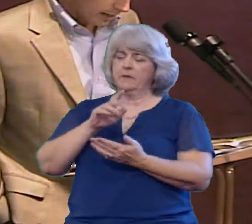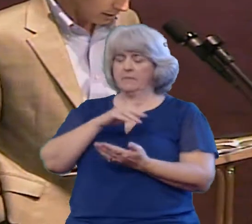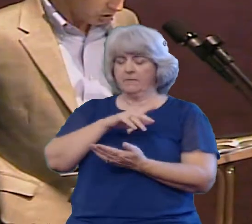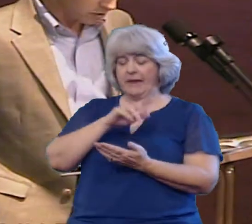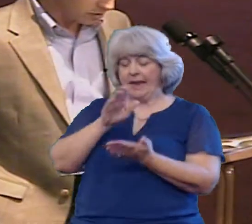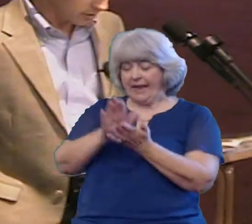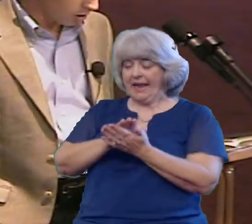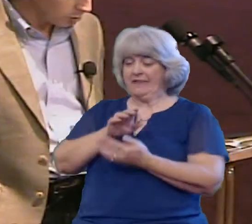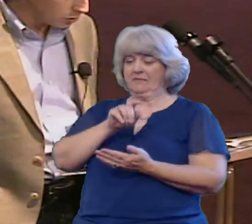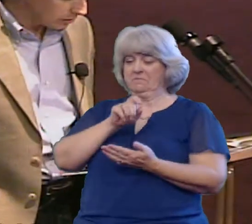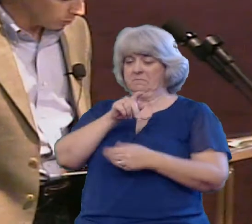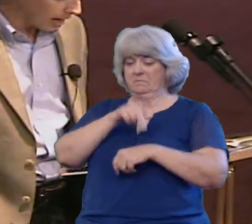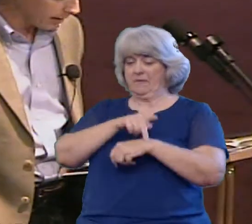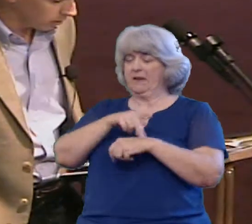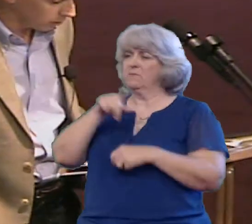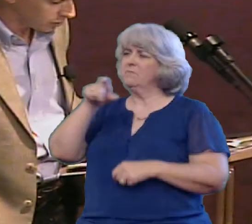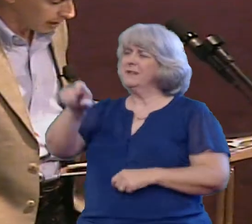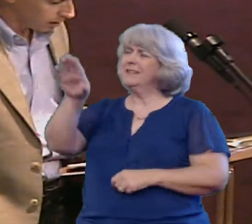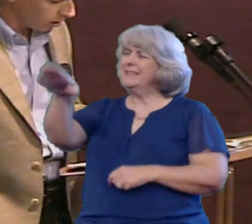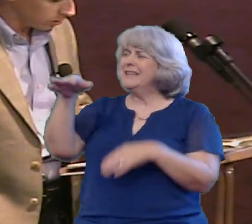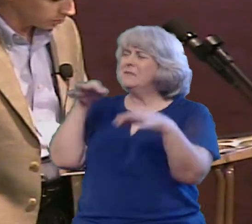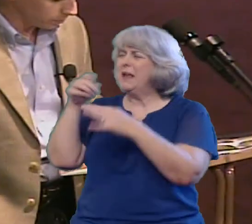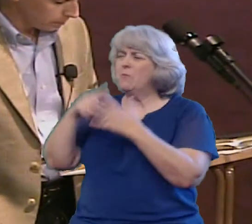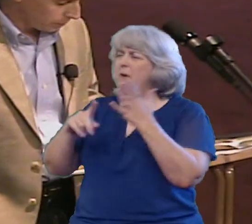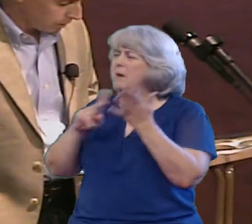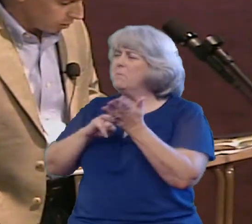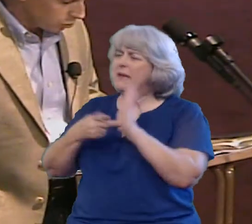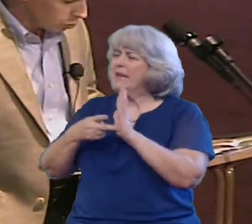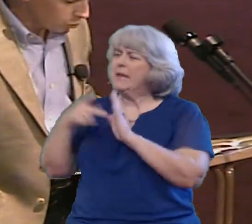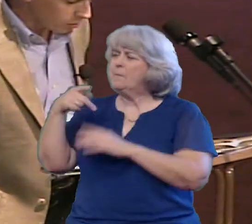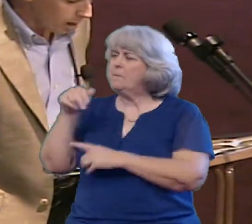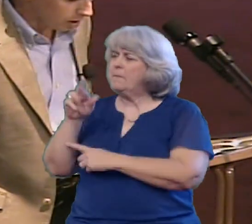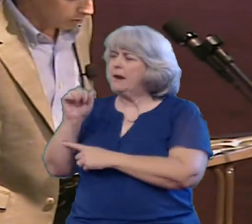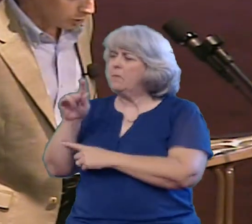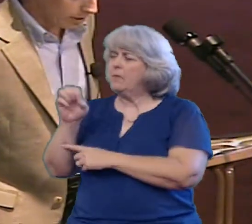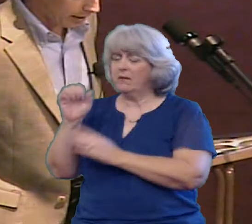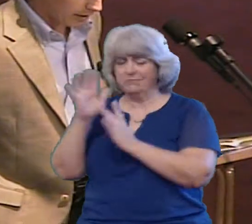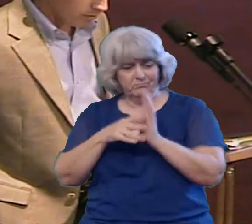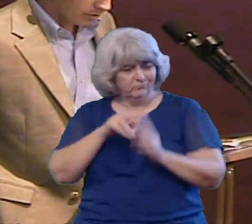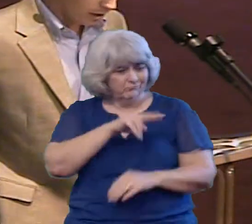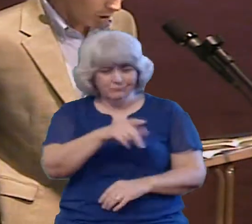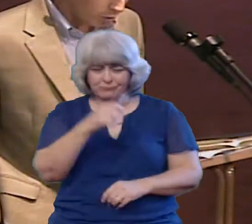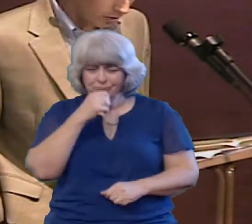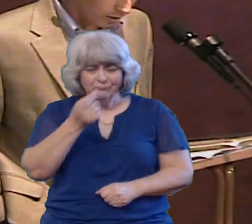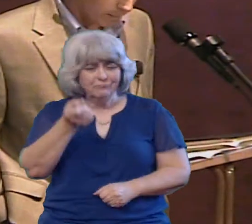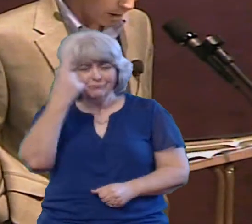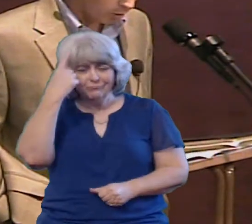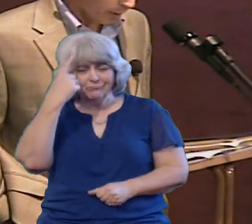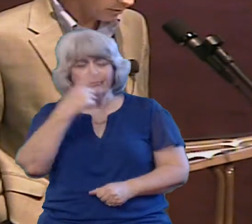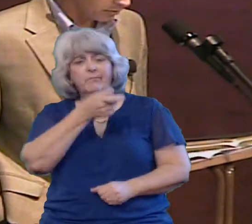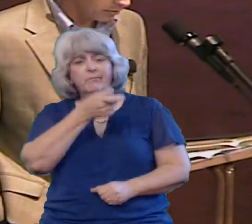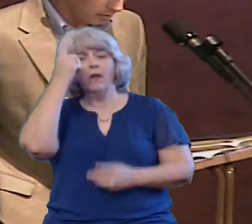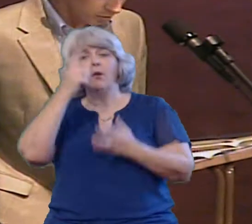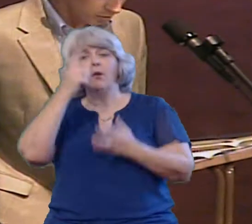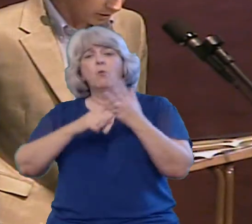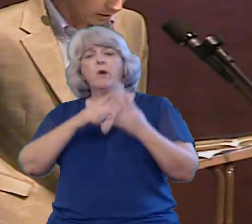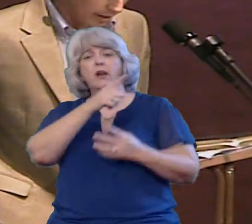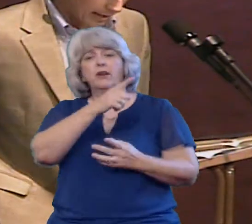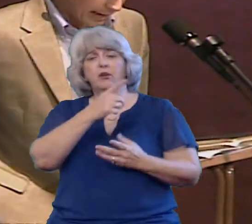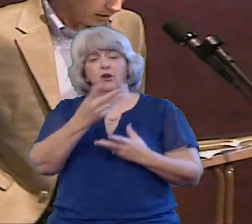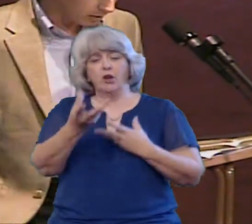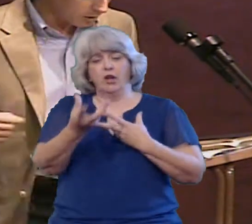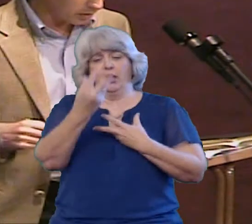And jesus said are you still lacking understanding also? Do you not understand that everything that goes into the mouth passes into the stomach